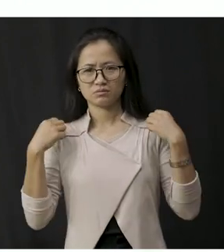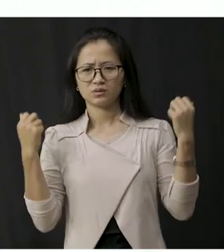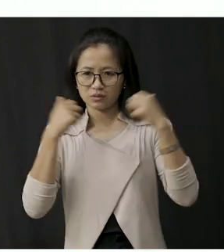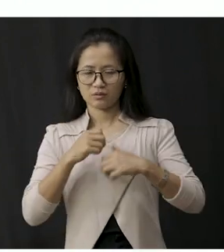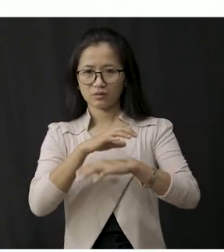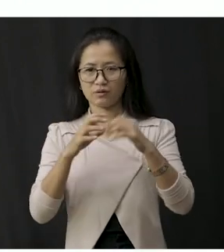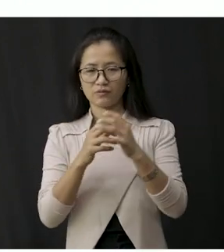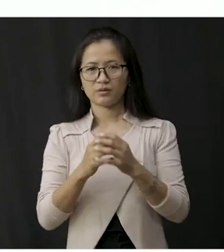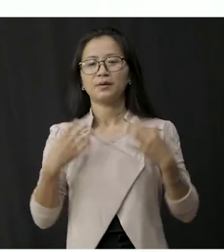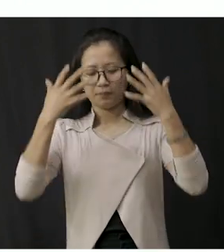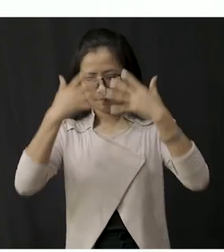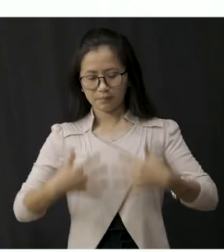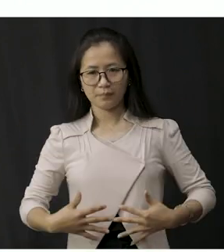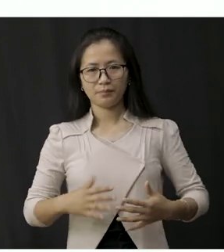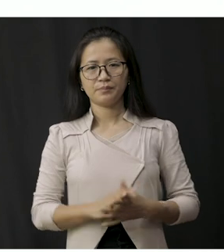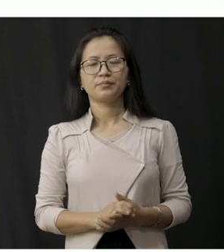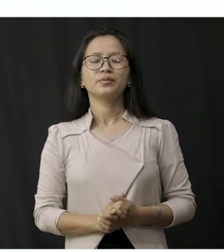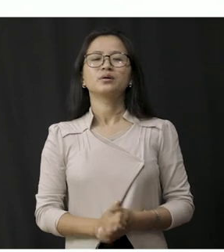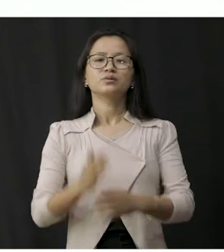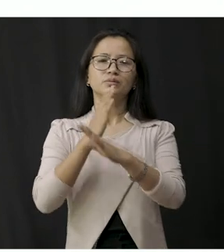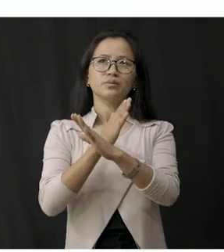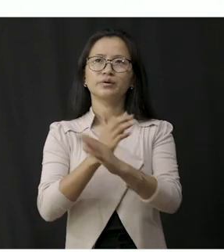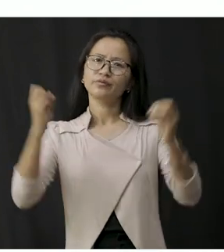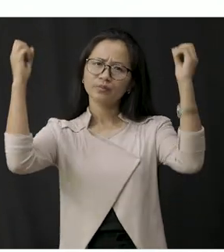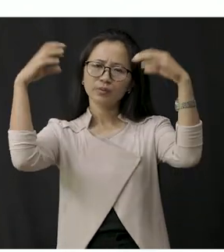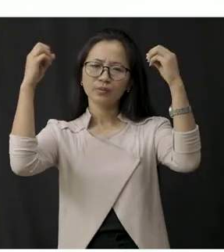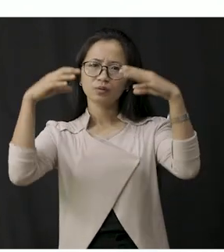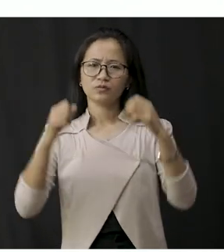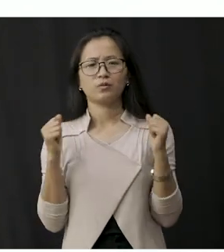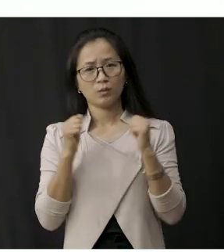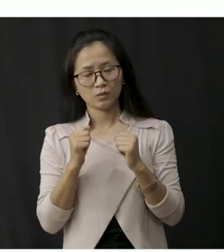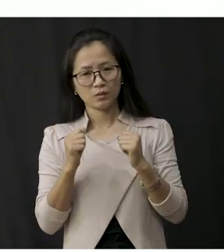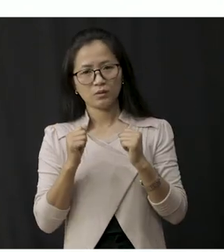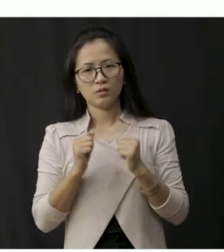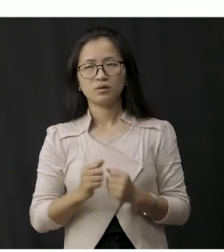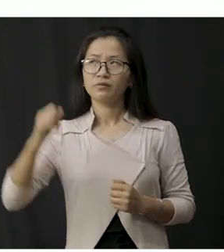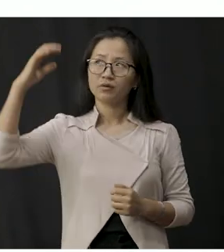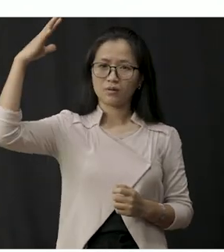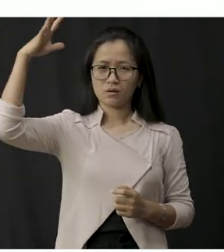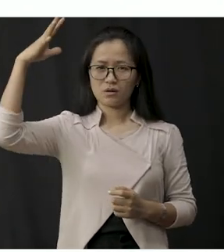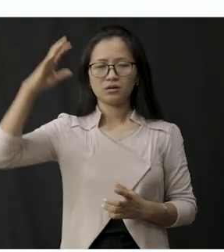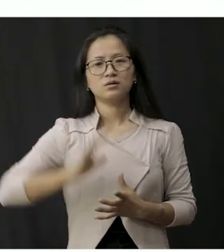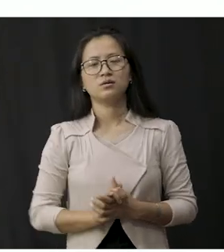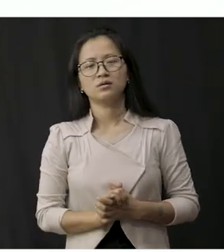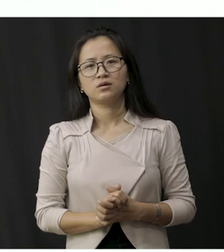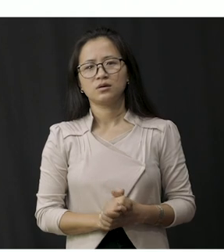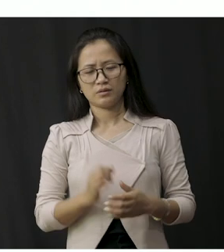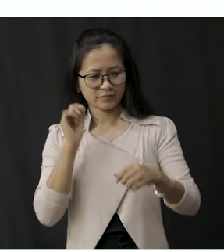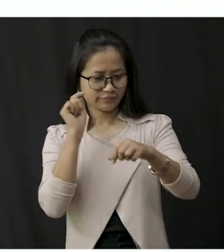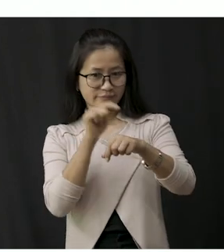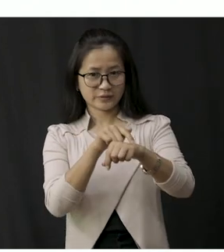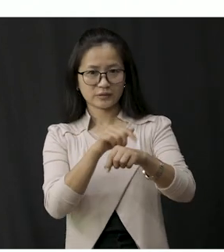and also it protects us from rain from coal from the heat and from